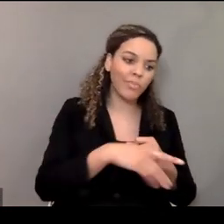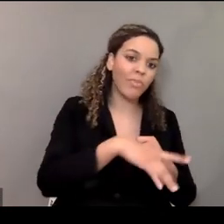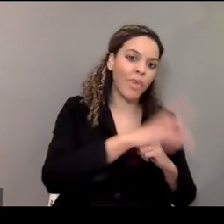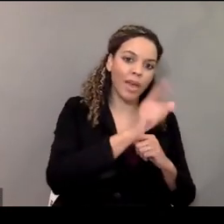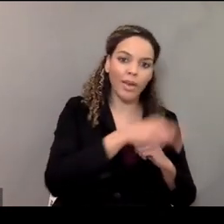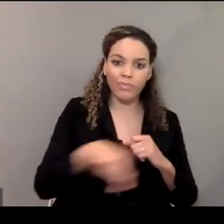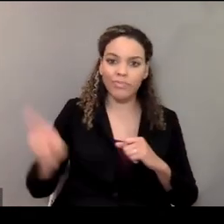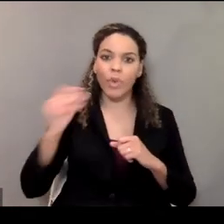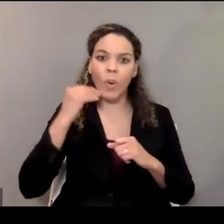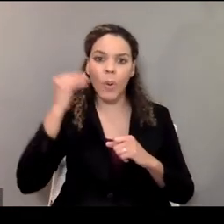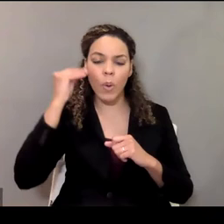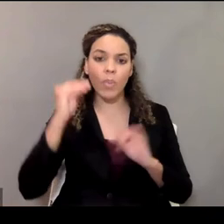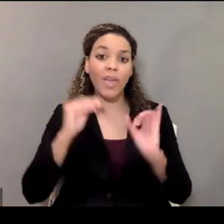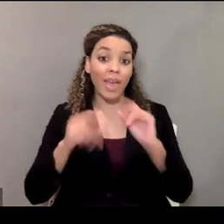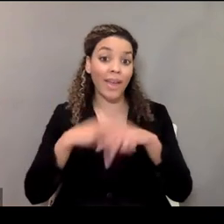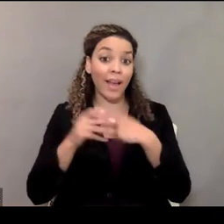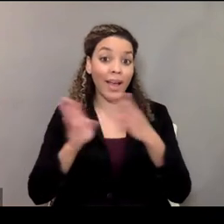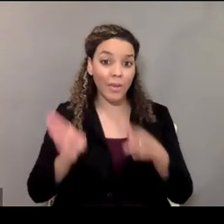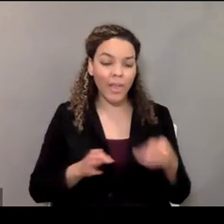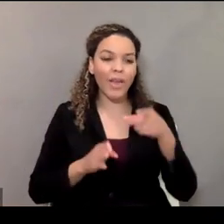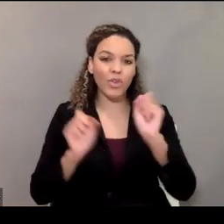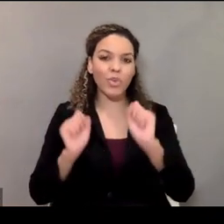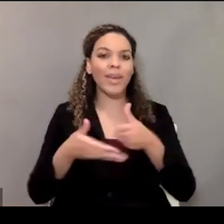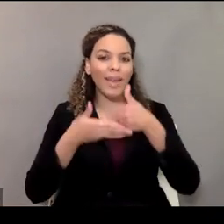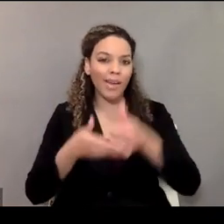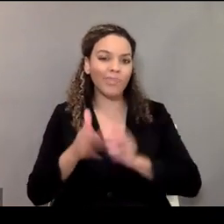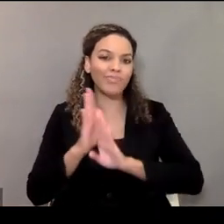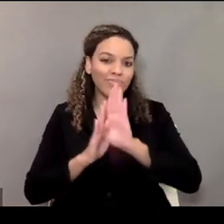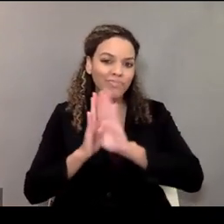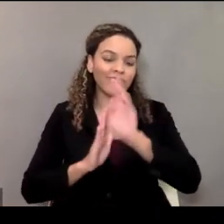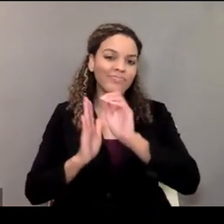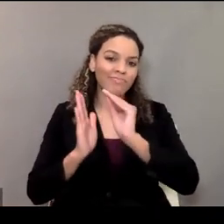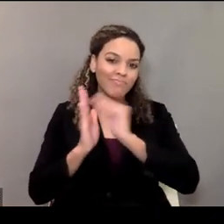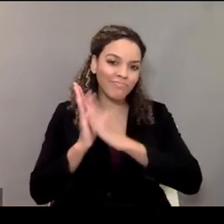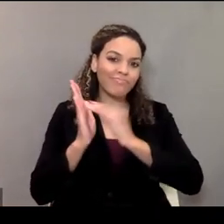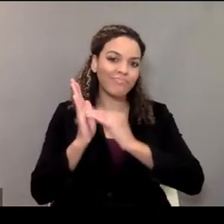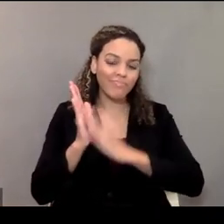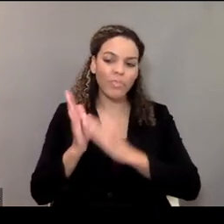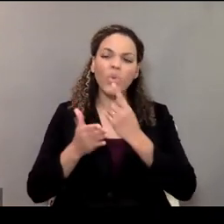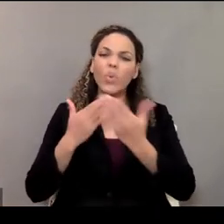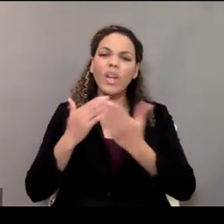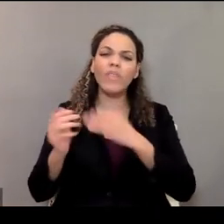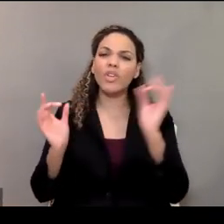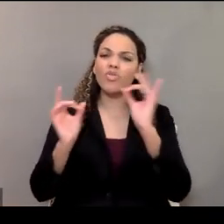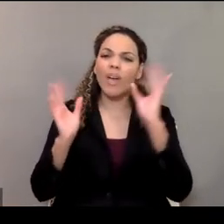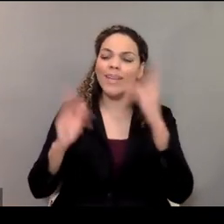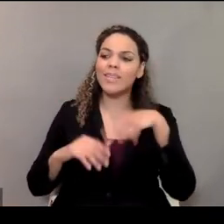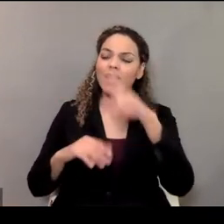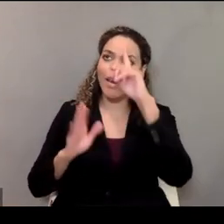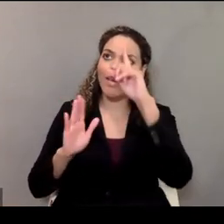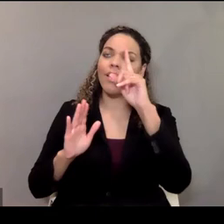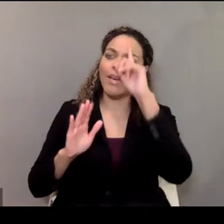of plan that you would probably help somebody develop for whatever crisis they might identify as something